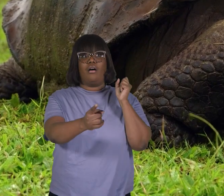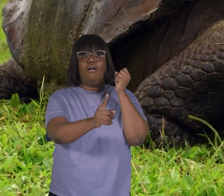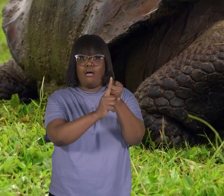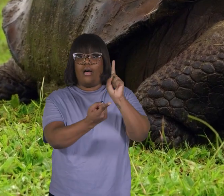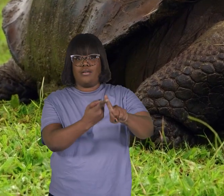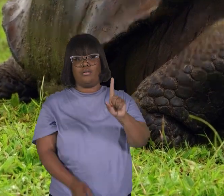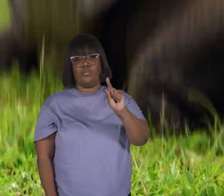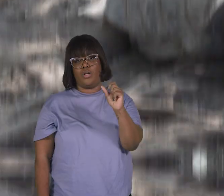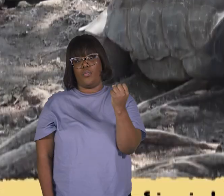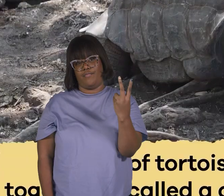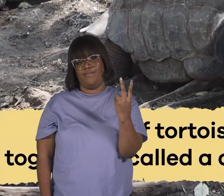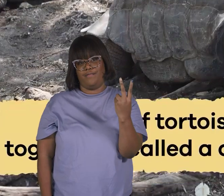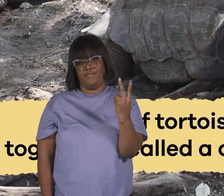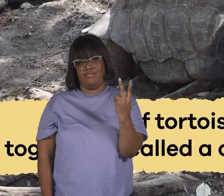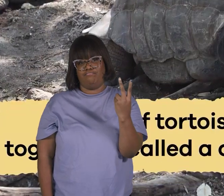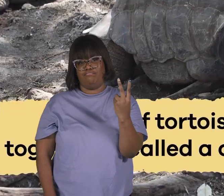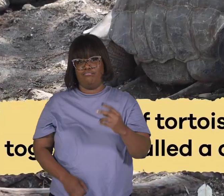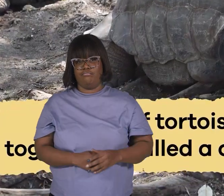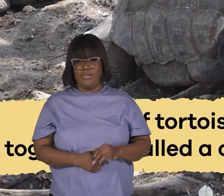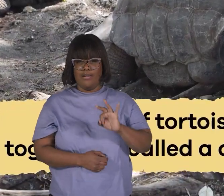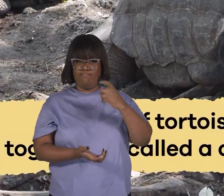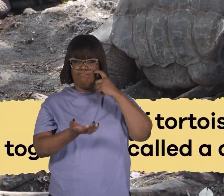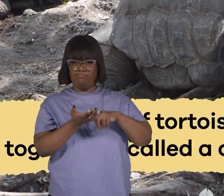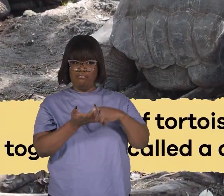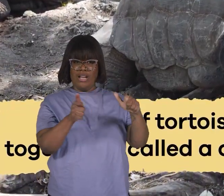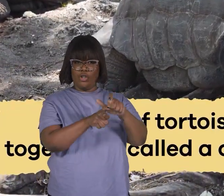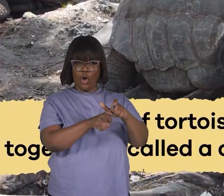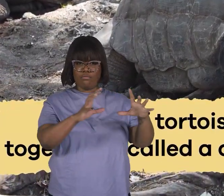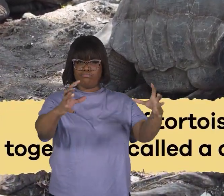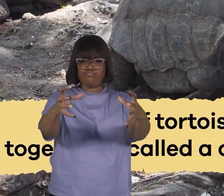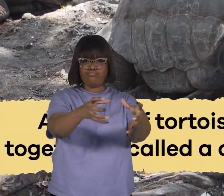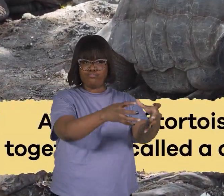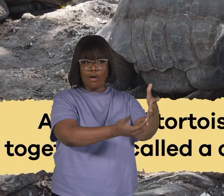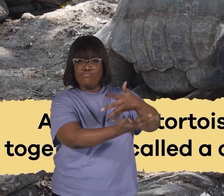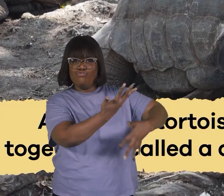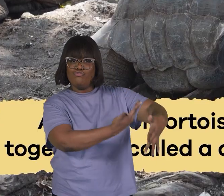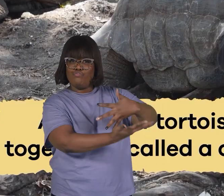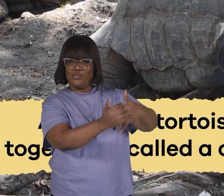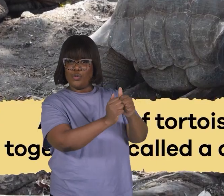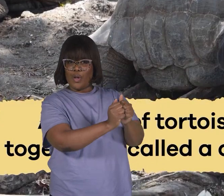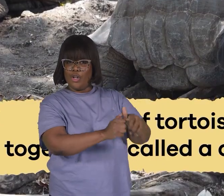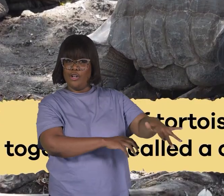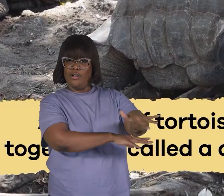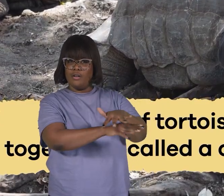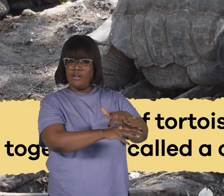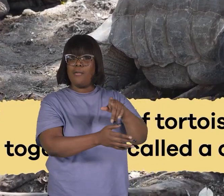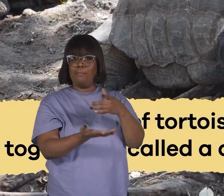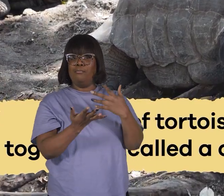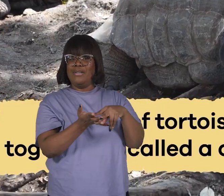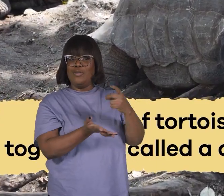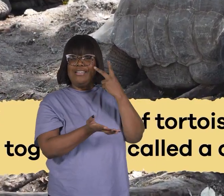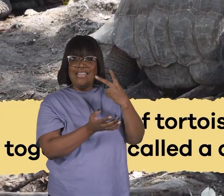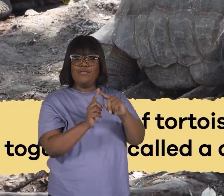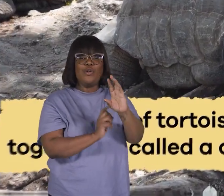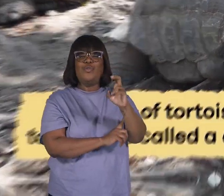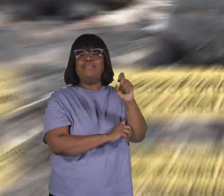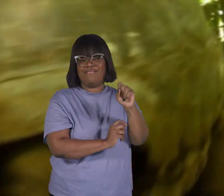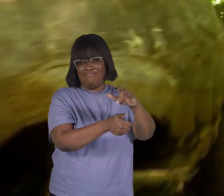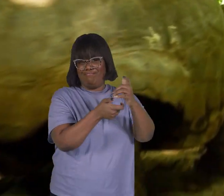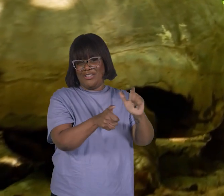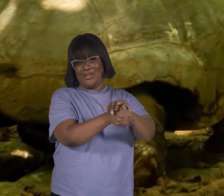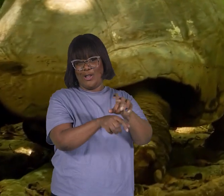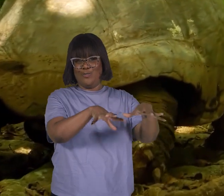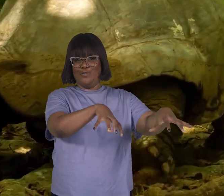2012. If you ever see a group of tortoises all hanging out together, then you have seen a creep of tortoises.